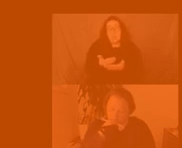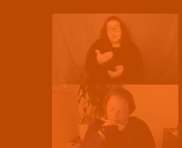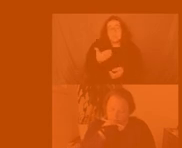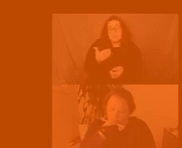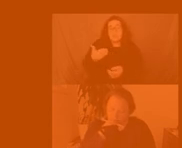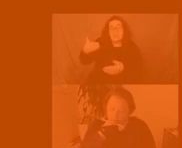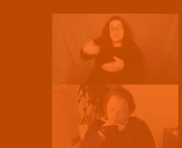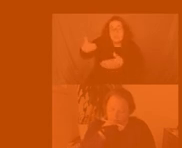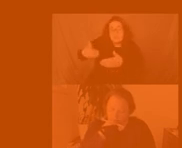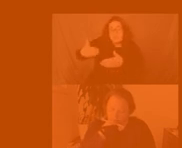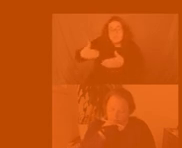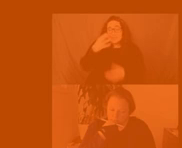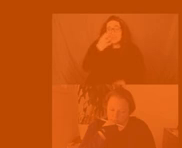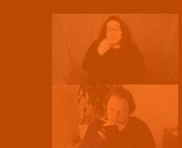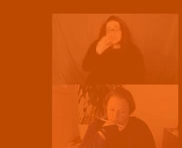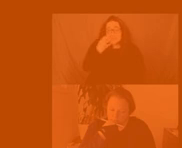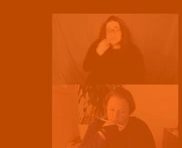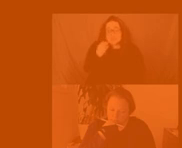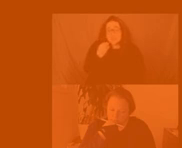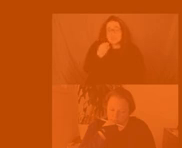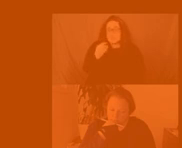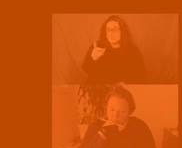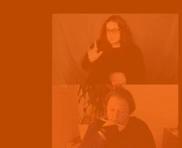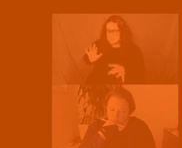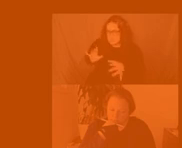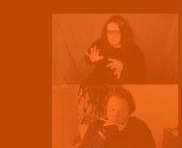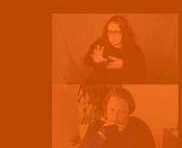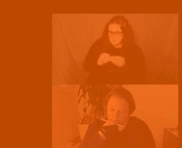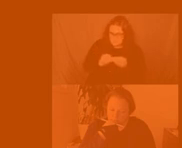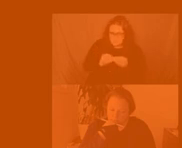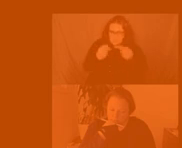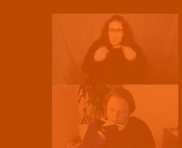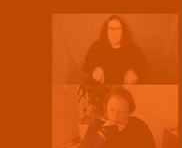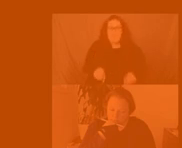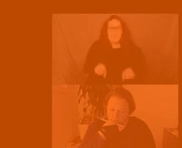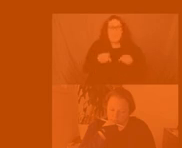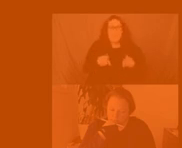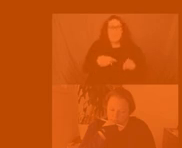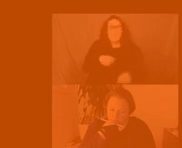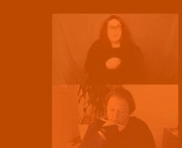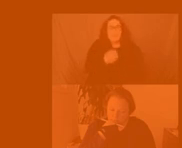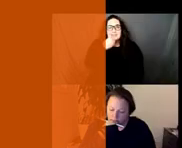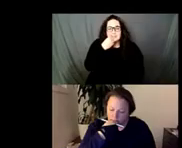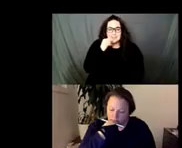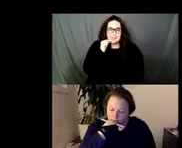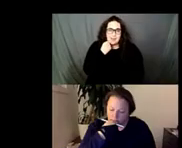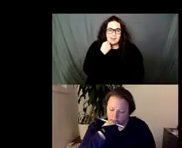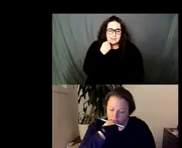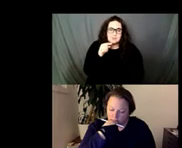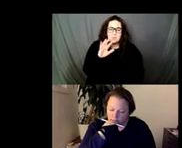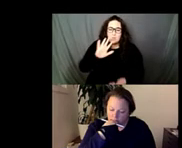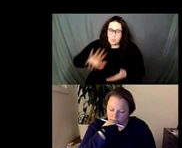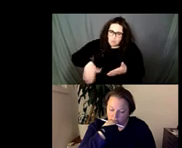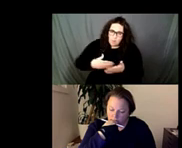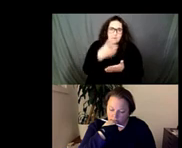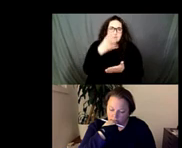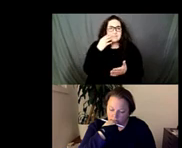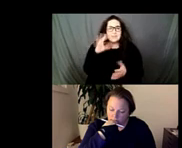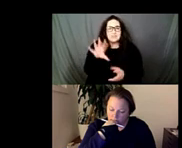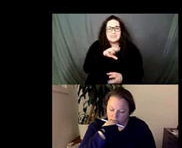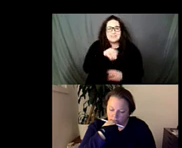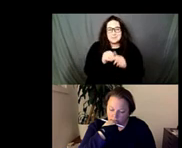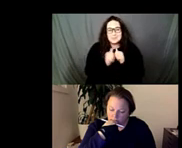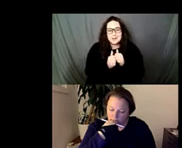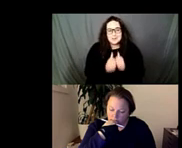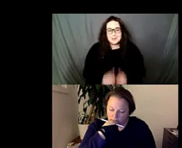mentioned um by some of our people who have shared with us tonight and also with joshua's commentary um john i'll turn things